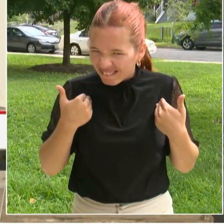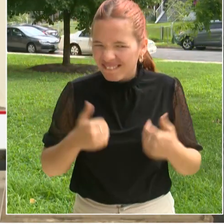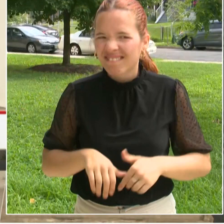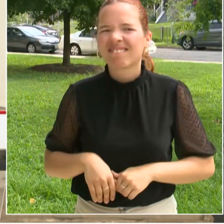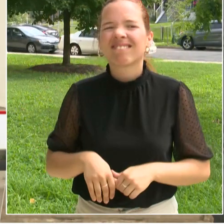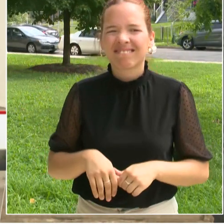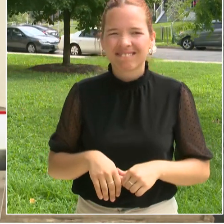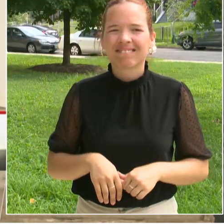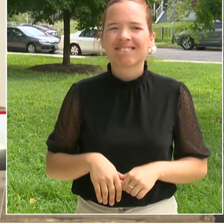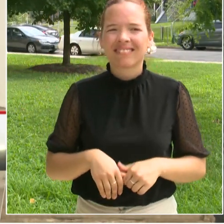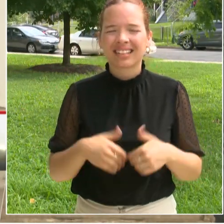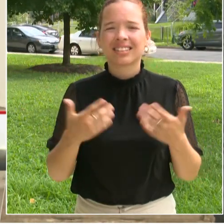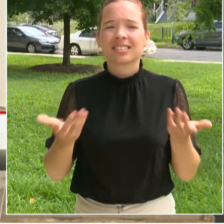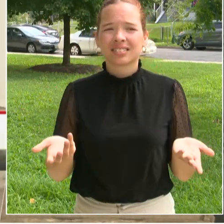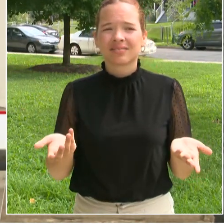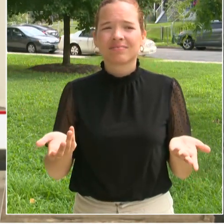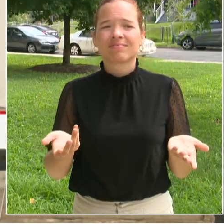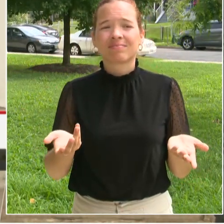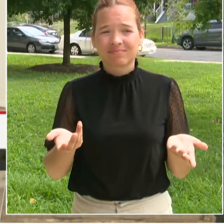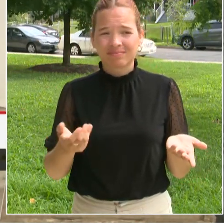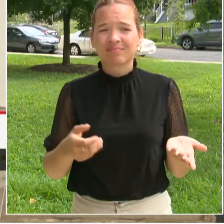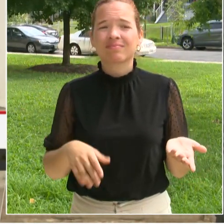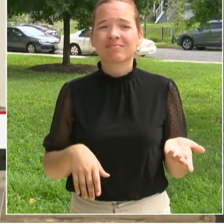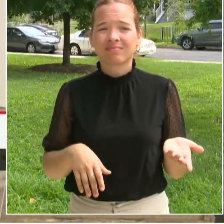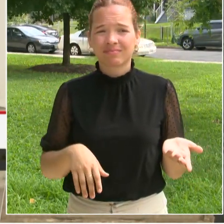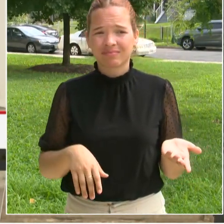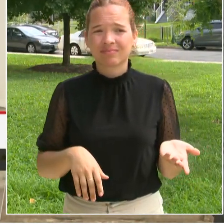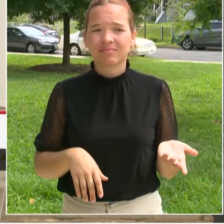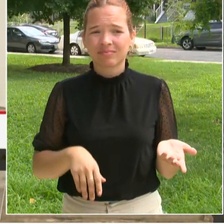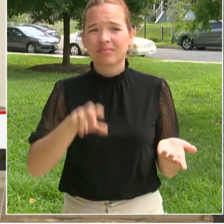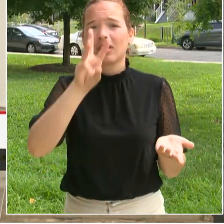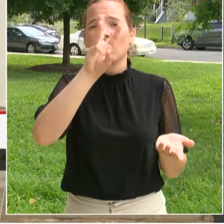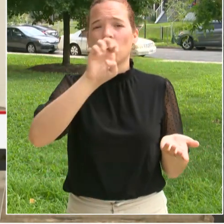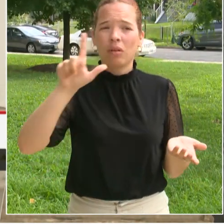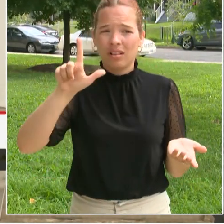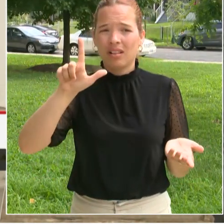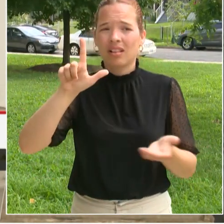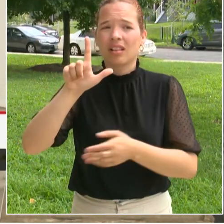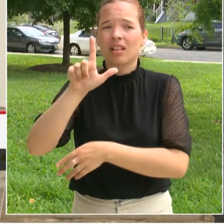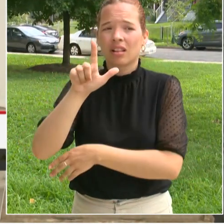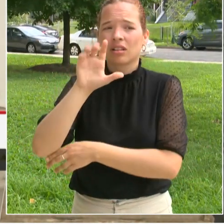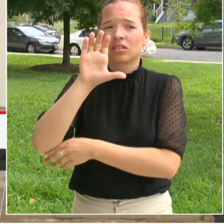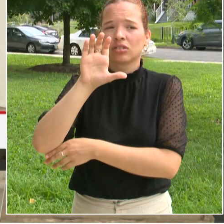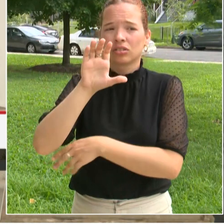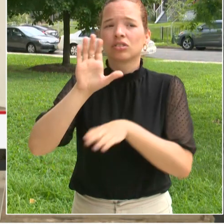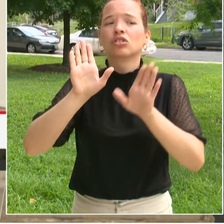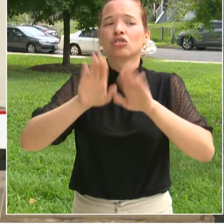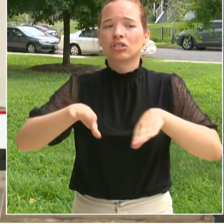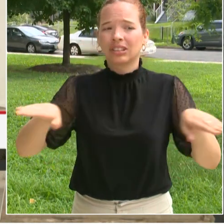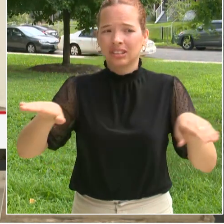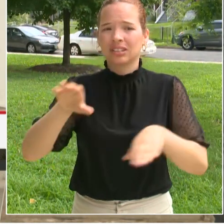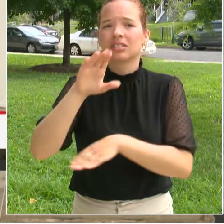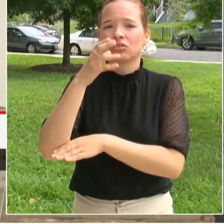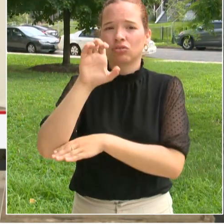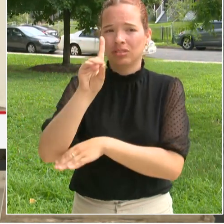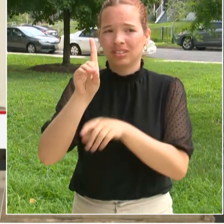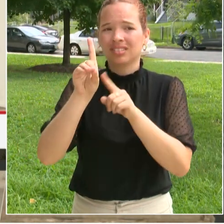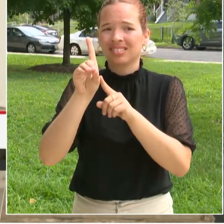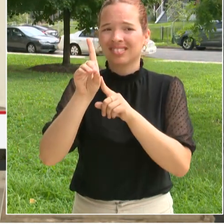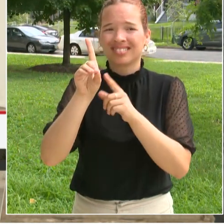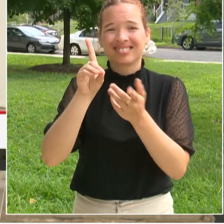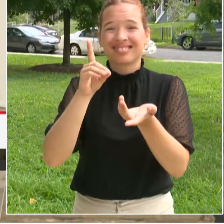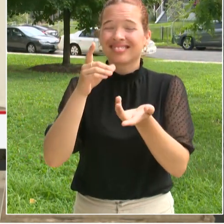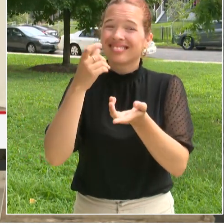an easy appointment for you to make for whatever reason, but you can make a vaccine appointment. MedStar, Children's National,